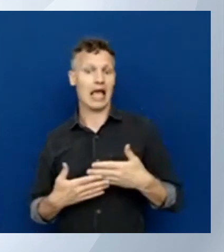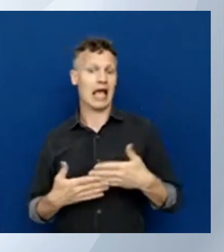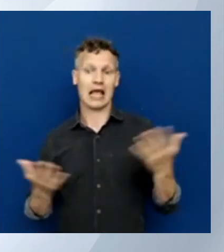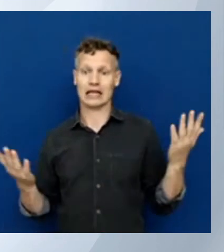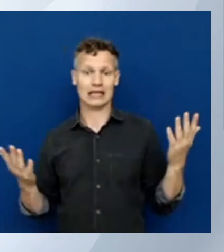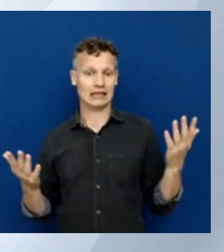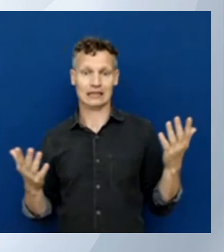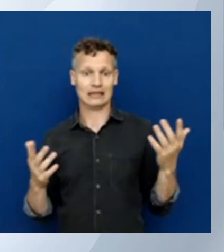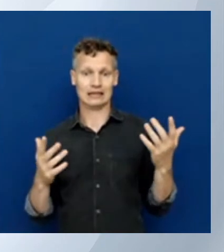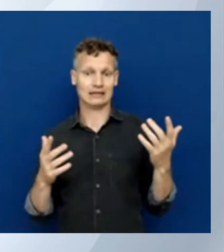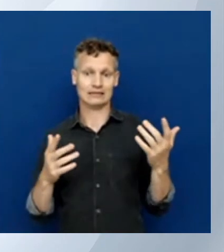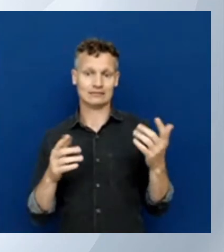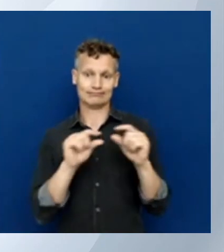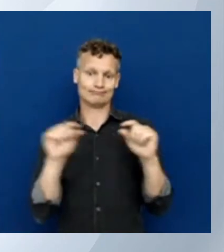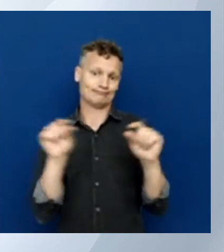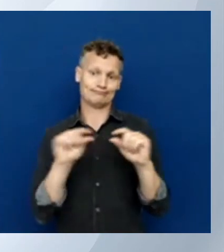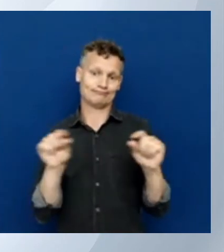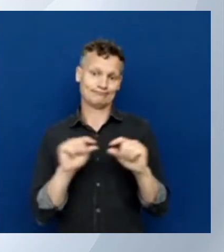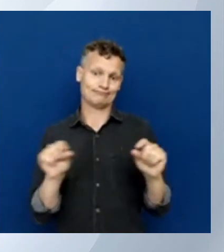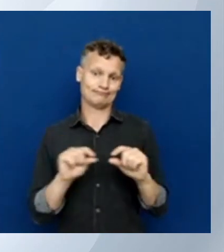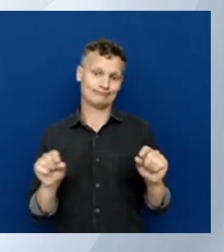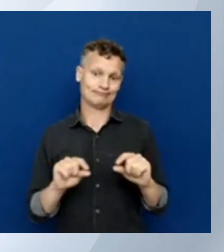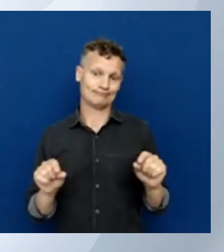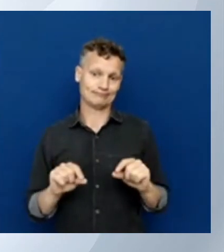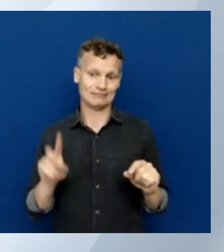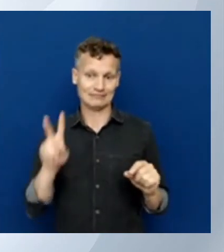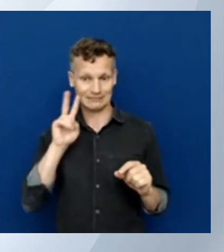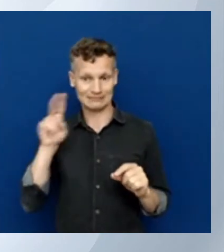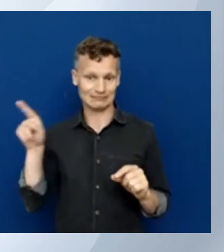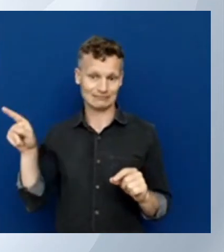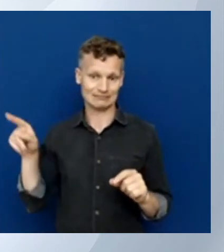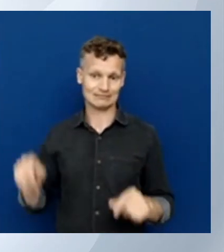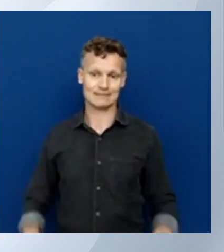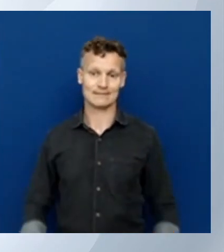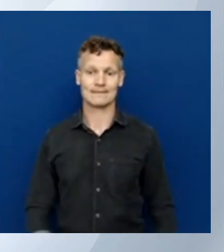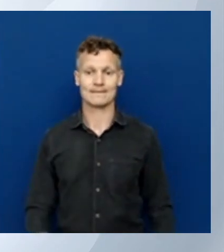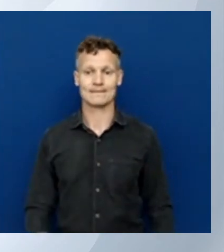and let's say I would want to create a virtual machine